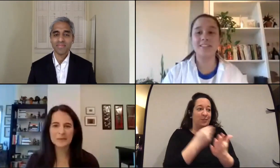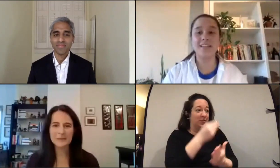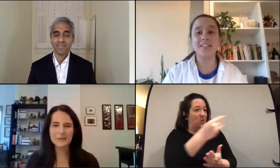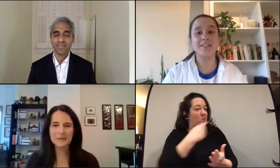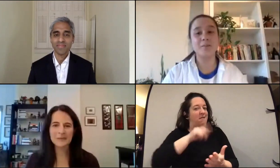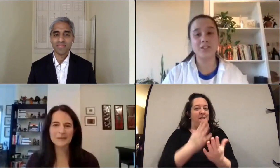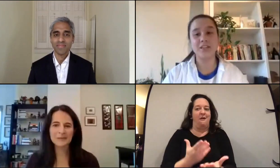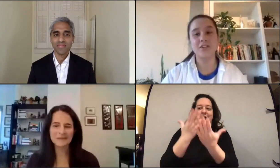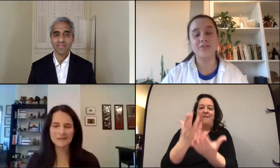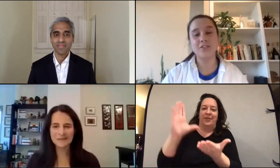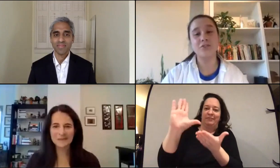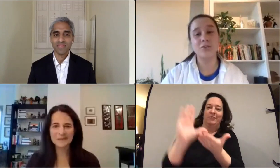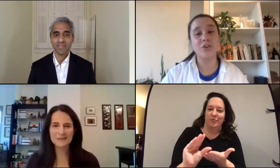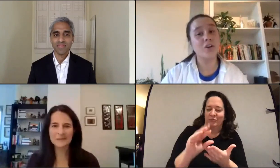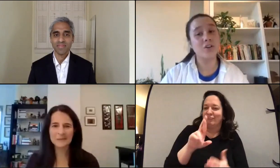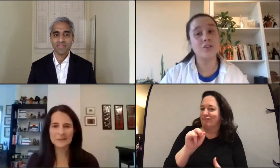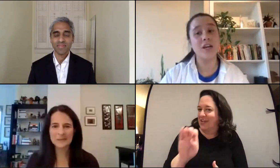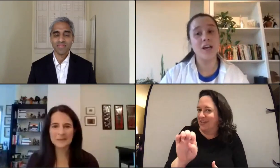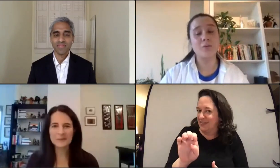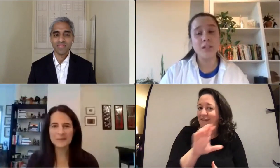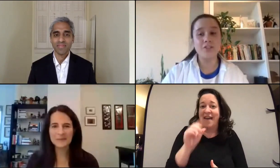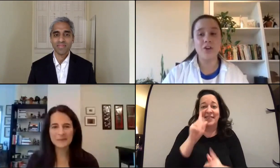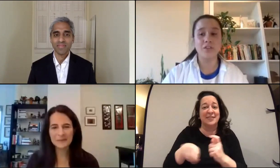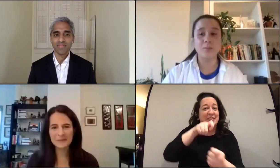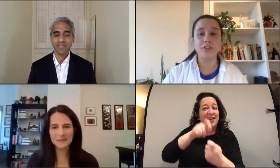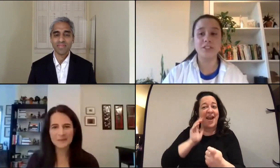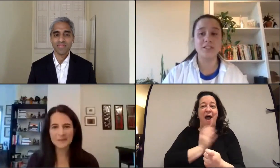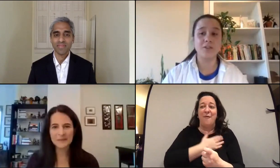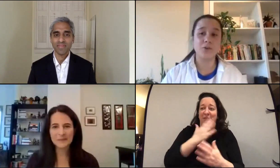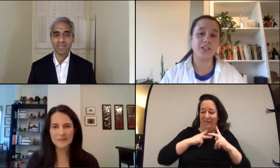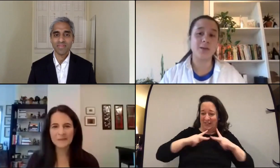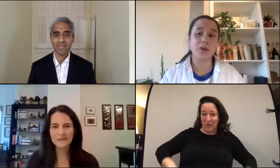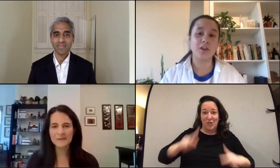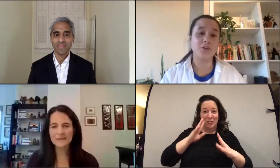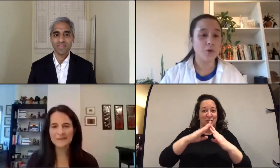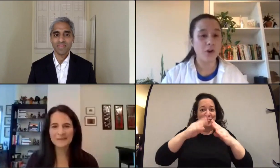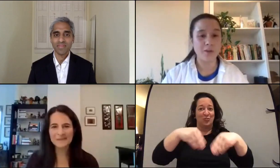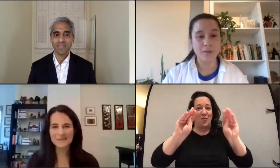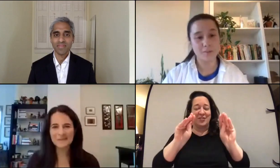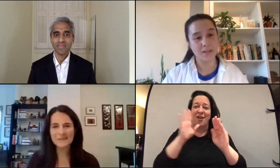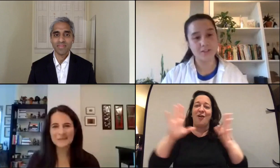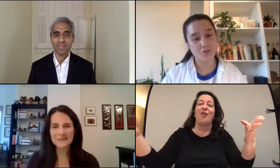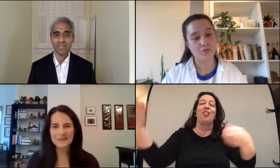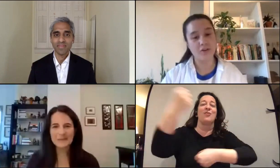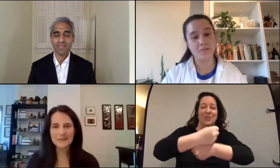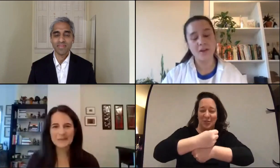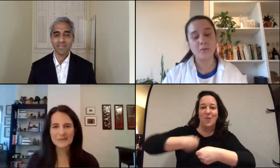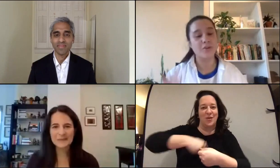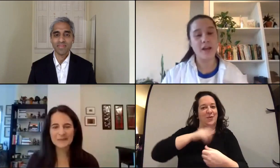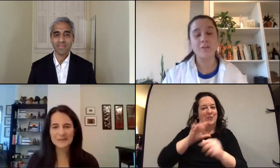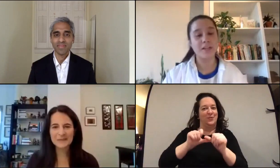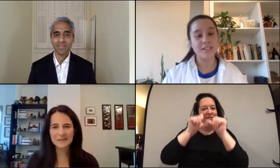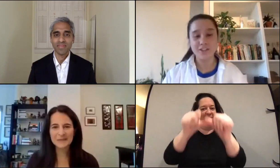shipping as an incentive especially as our physical stores are closed and we need your online purchases in order to keep bringing you the programming PMP is known for.